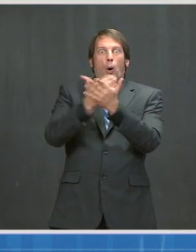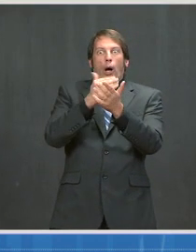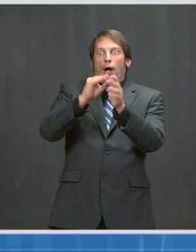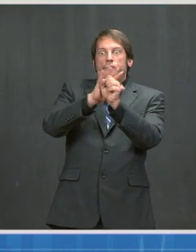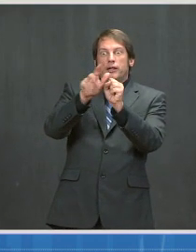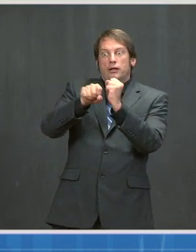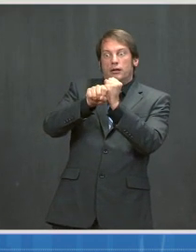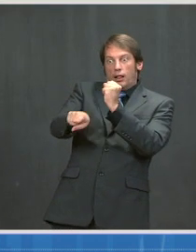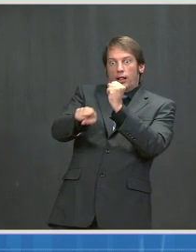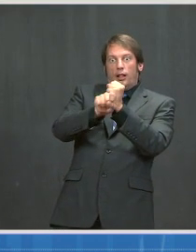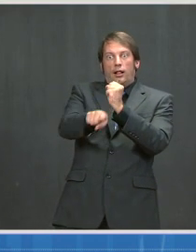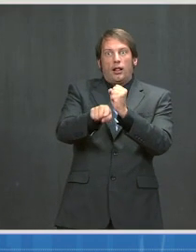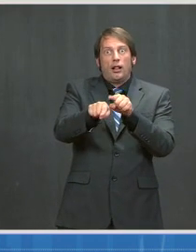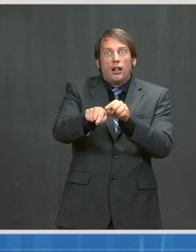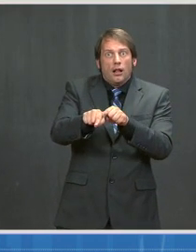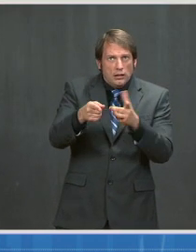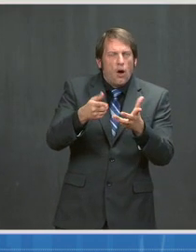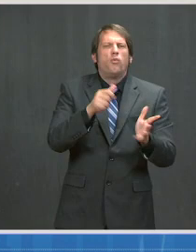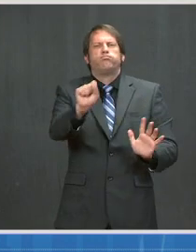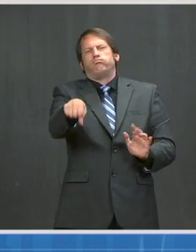Elizabeth Cohen at CNN.